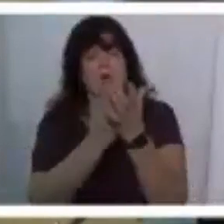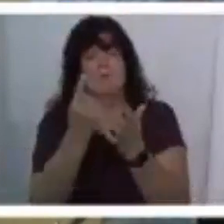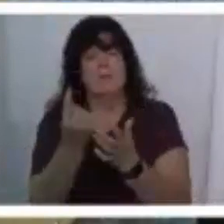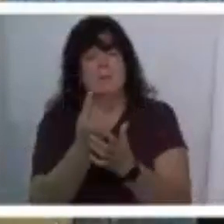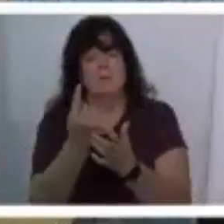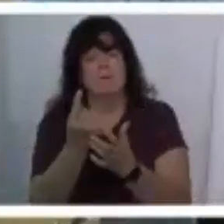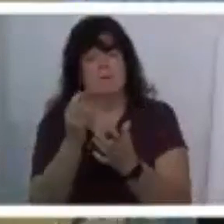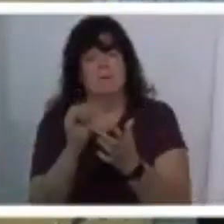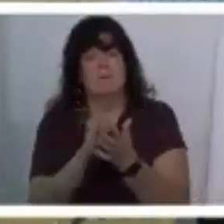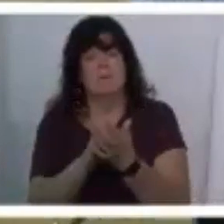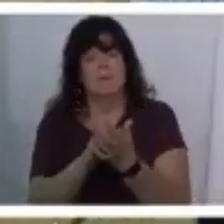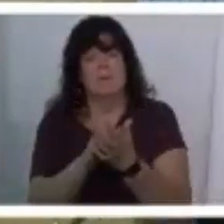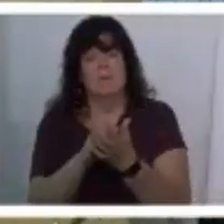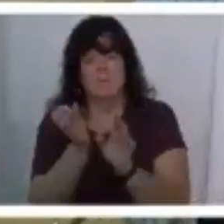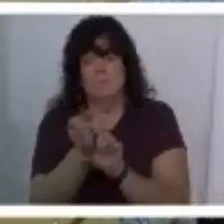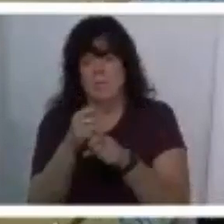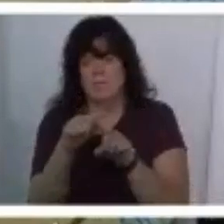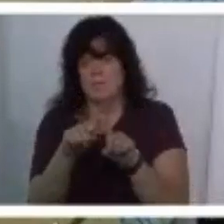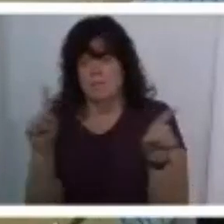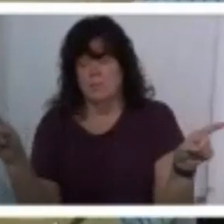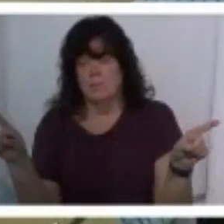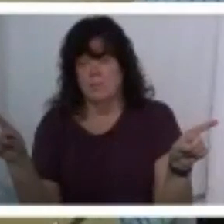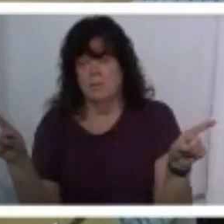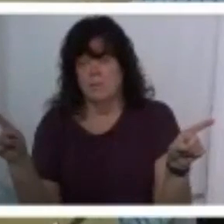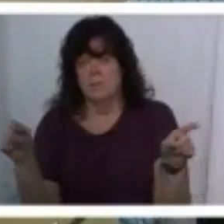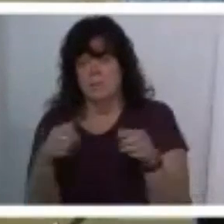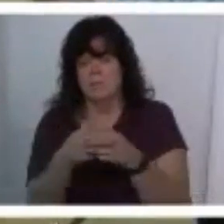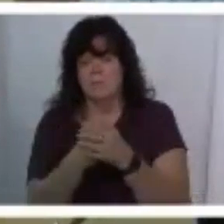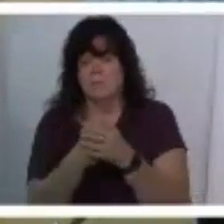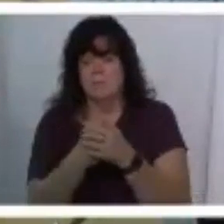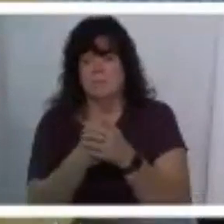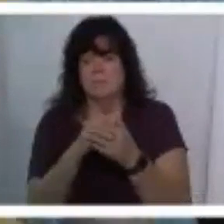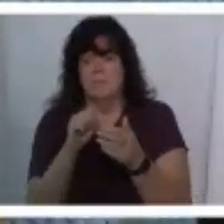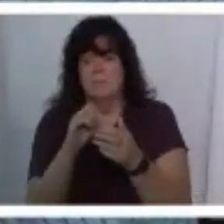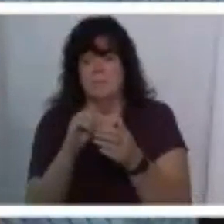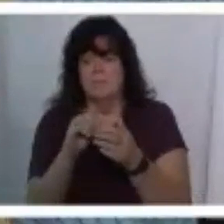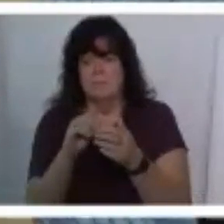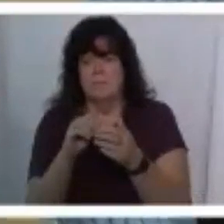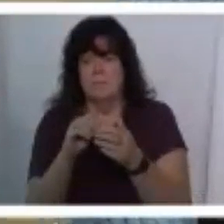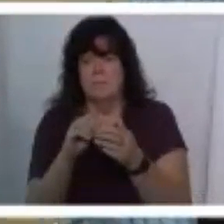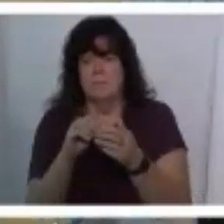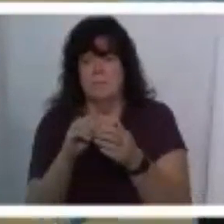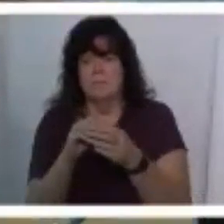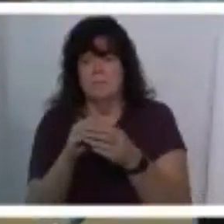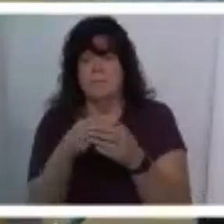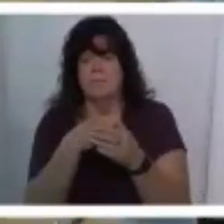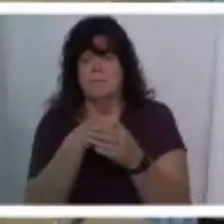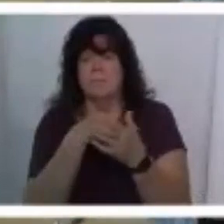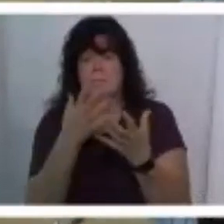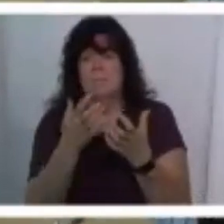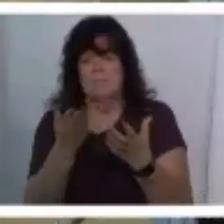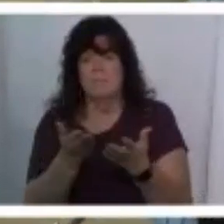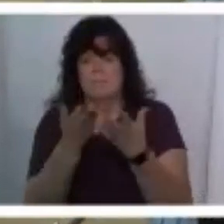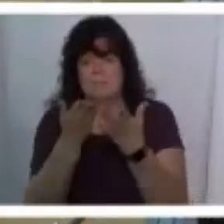something that made a difference um so i want to